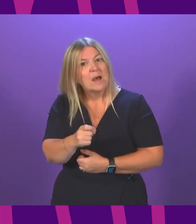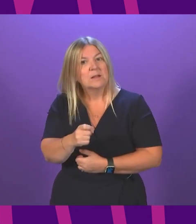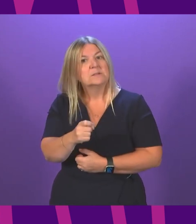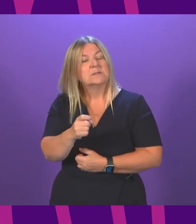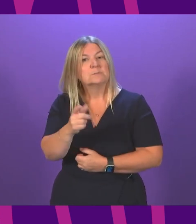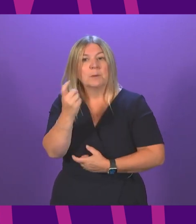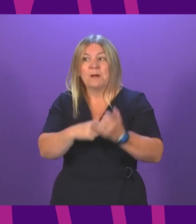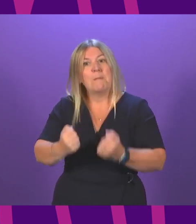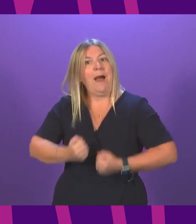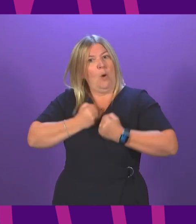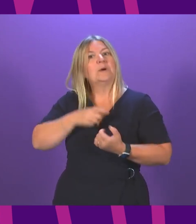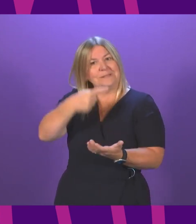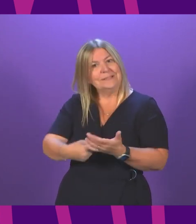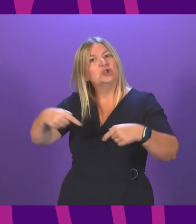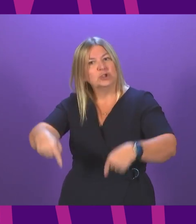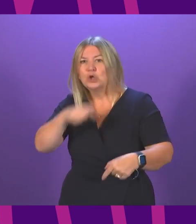sensibly.